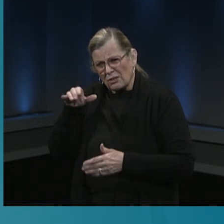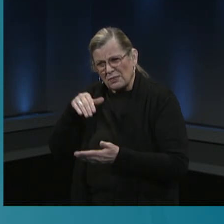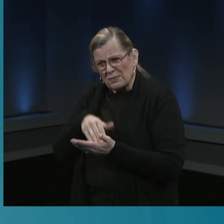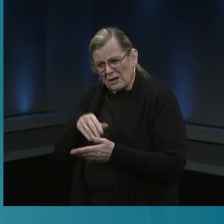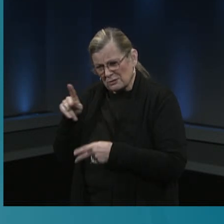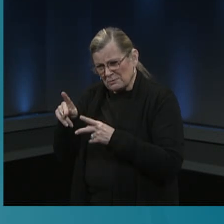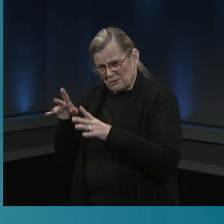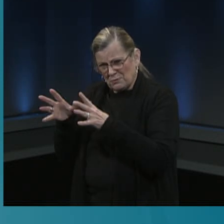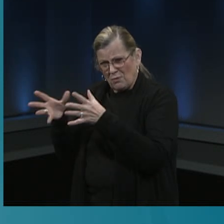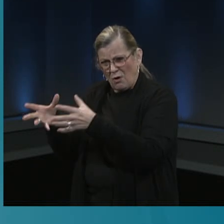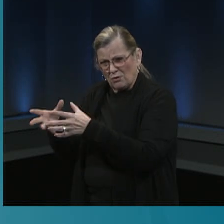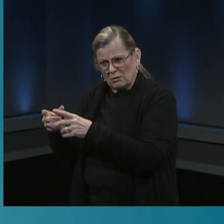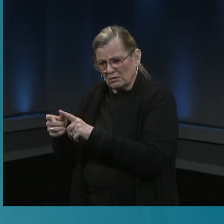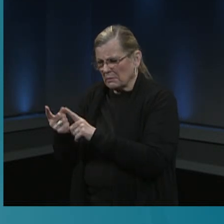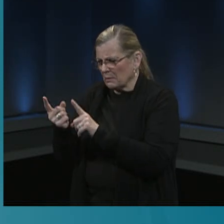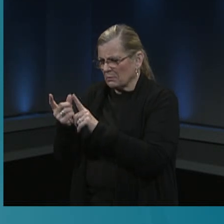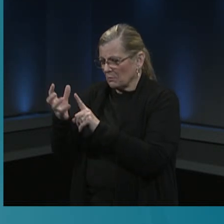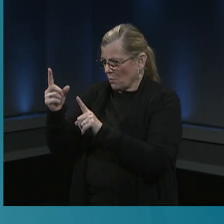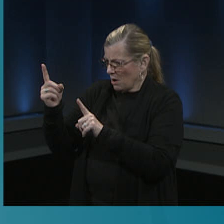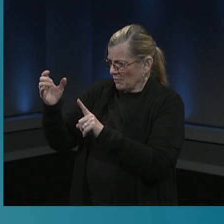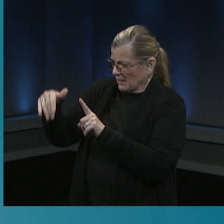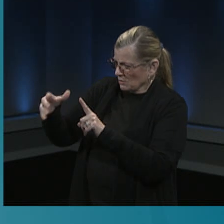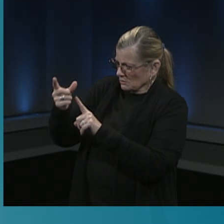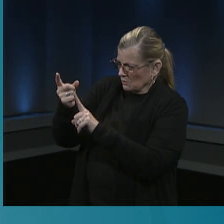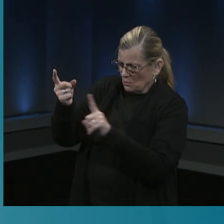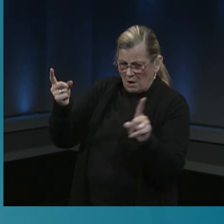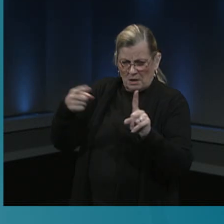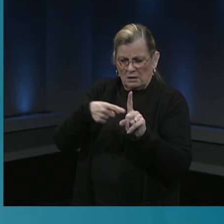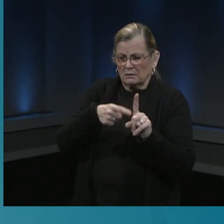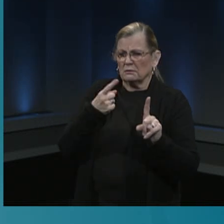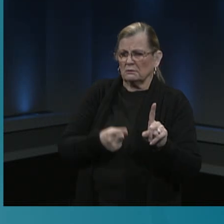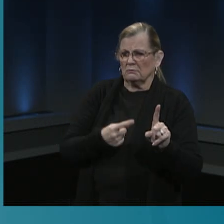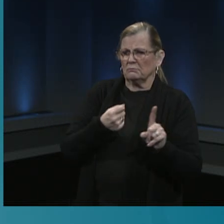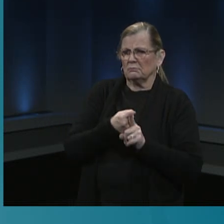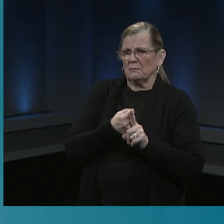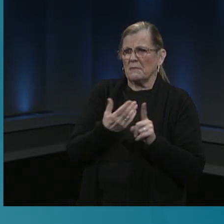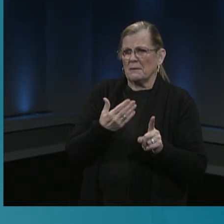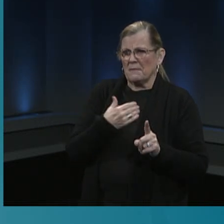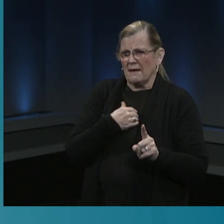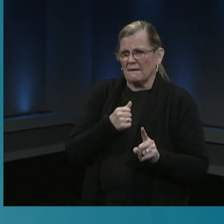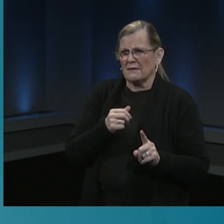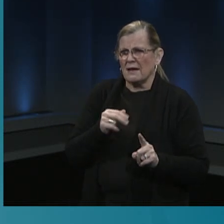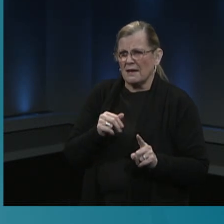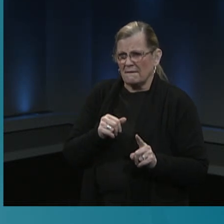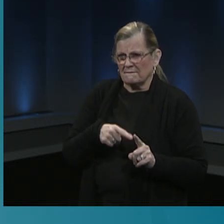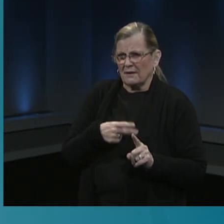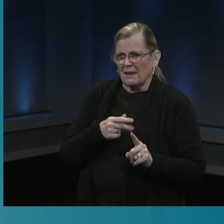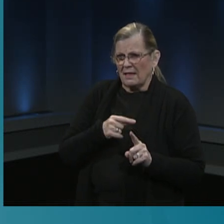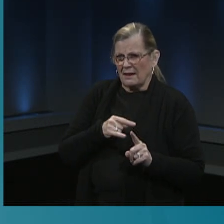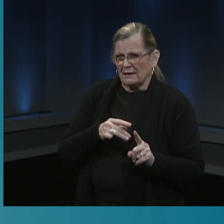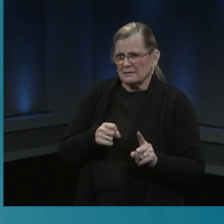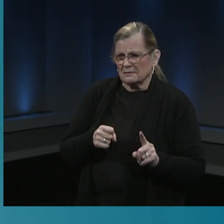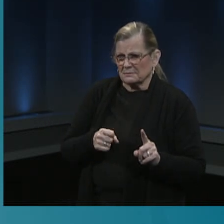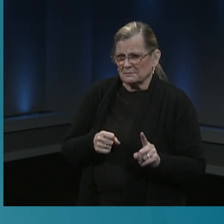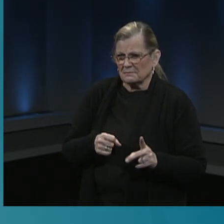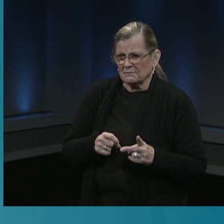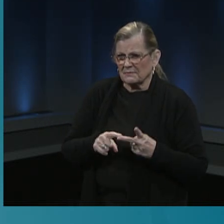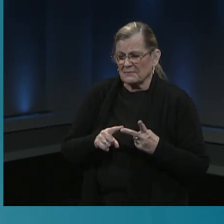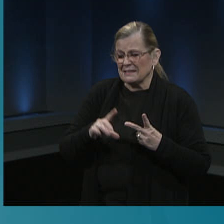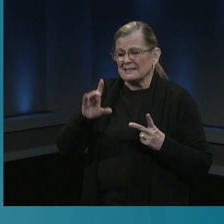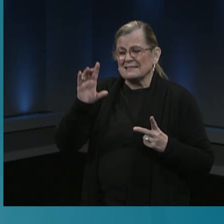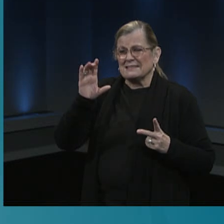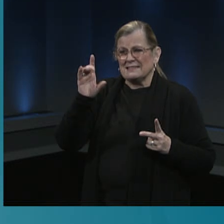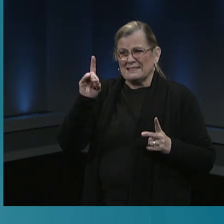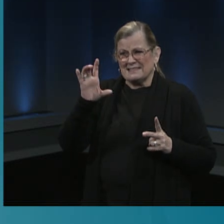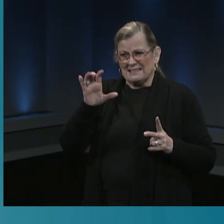Among 21 people with anaphylaxis who were studied by CDC, they had follow-up data